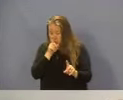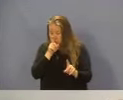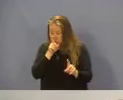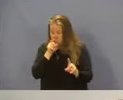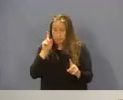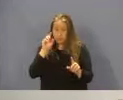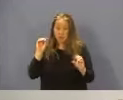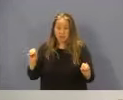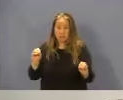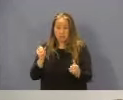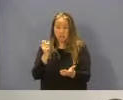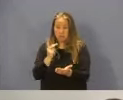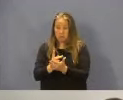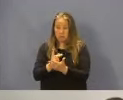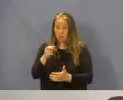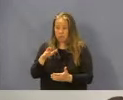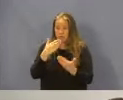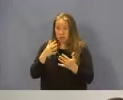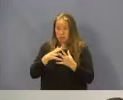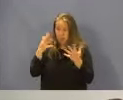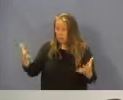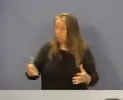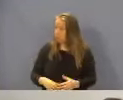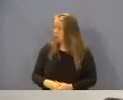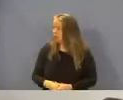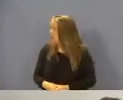Hearing none, it is approved. Peter, thank you very much. Thank you, Mr. Chairman.